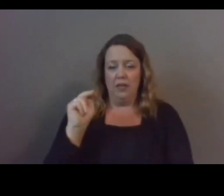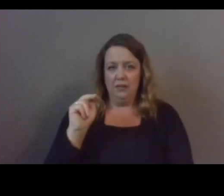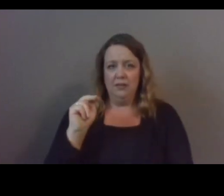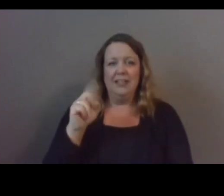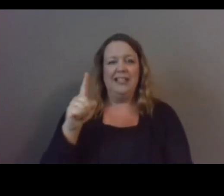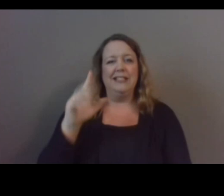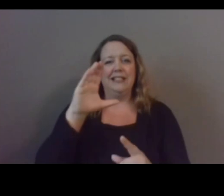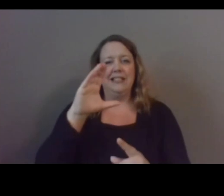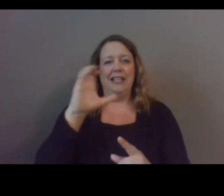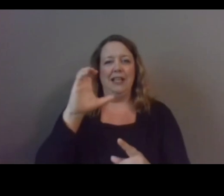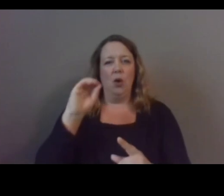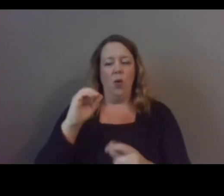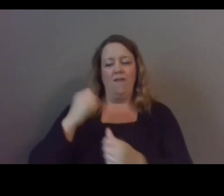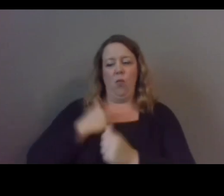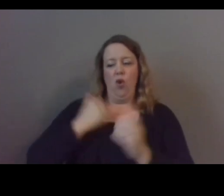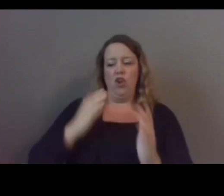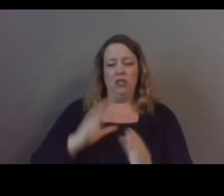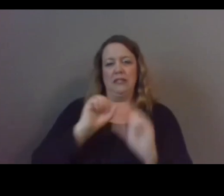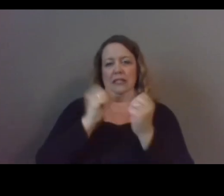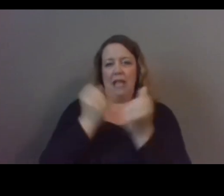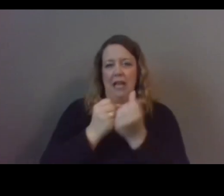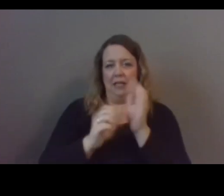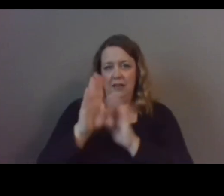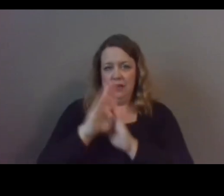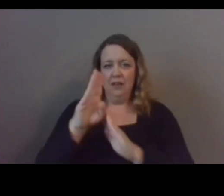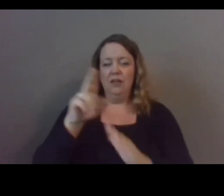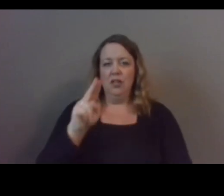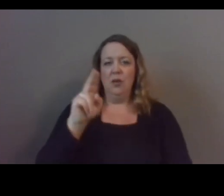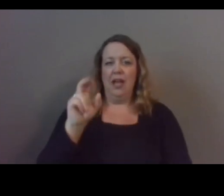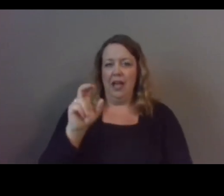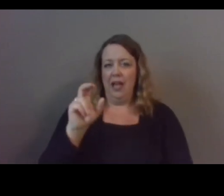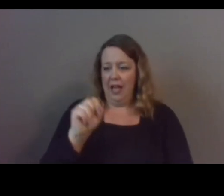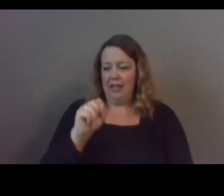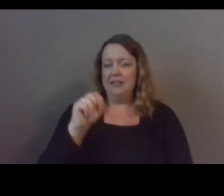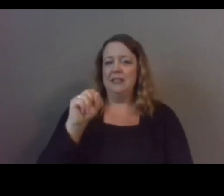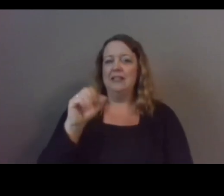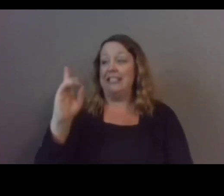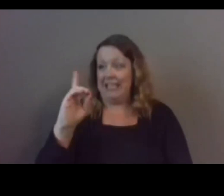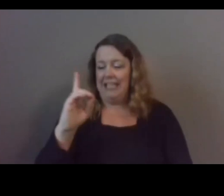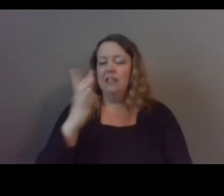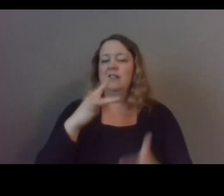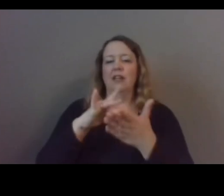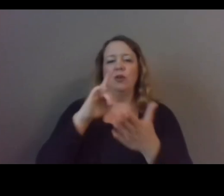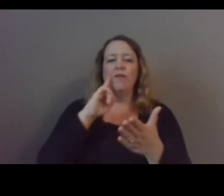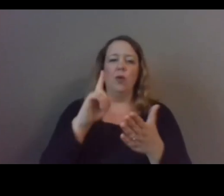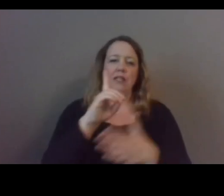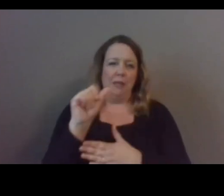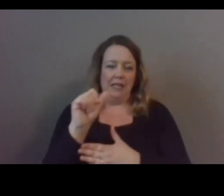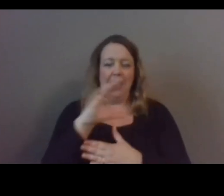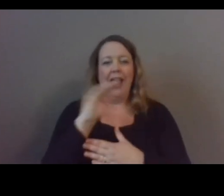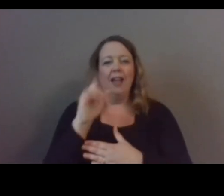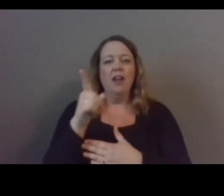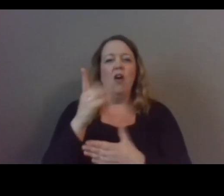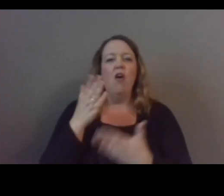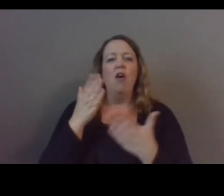ceo of warrior society development and the usc center for disabilities or usd center for disabilities and is going to offer a